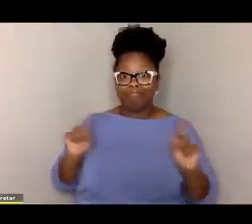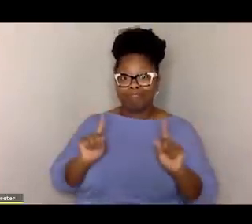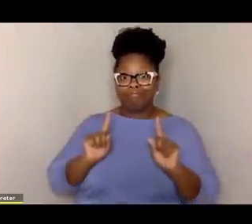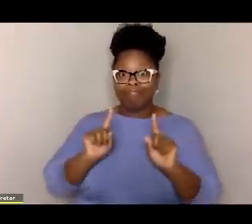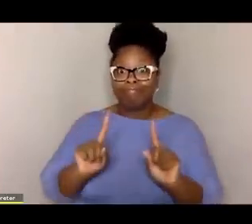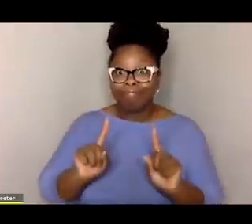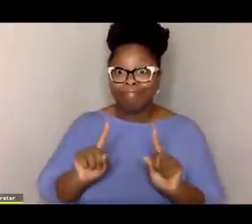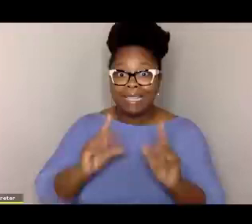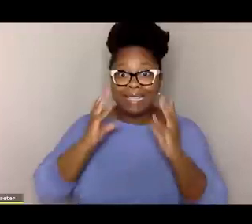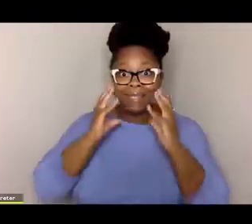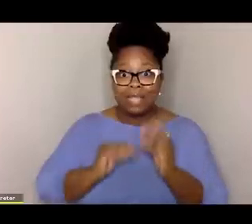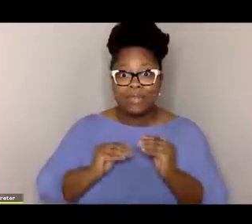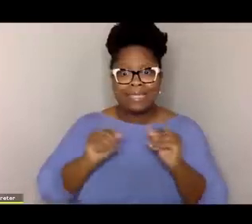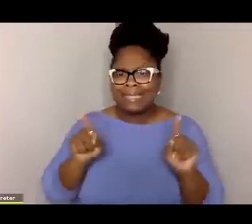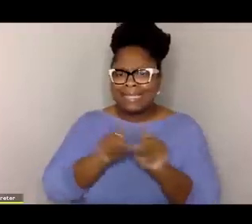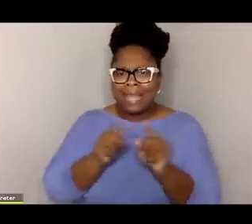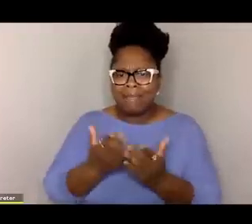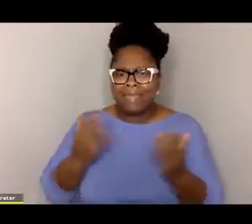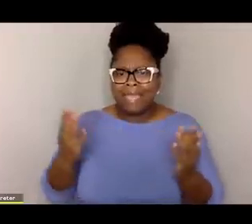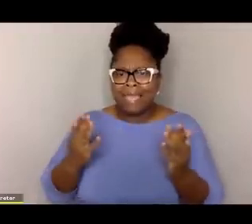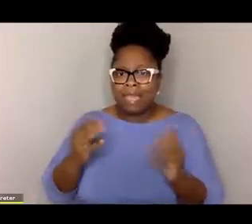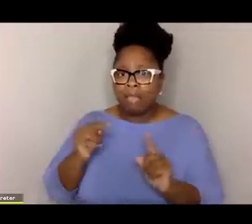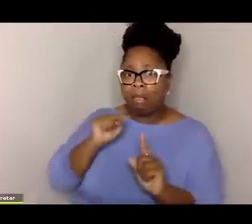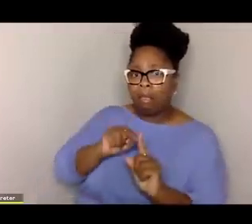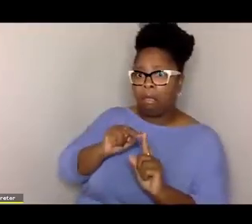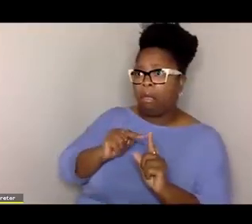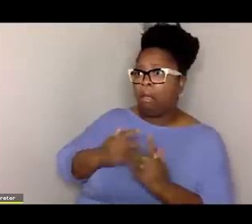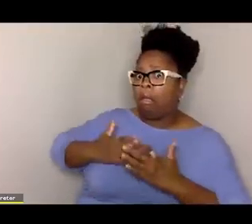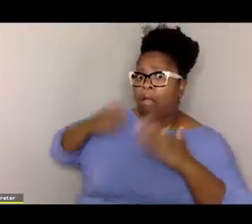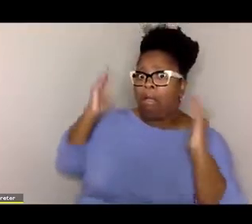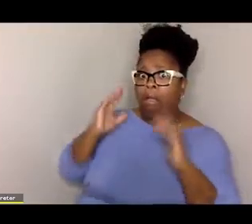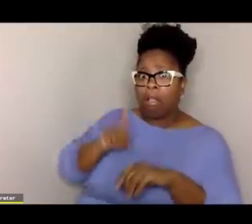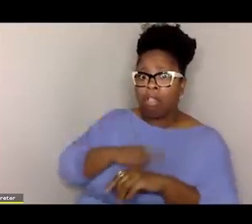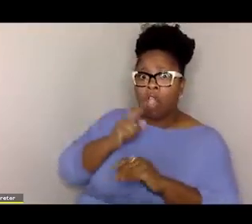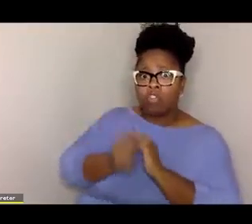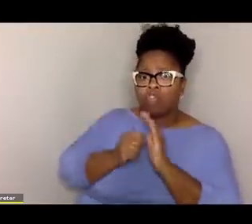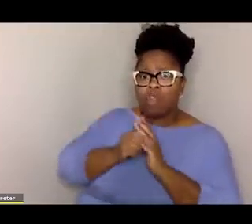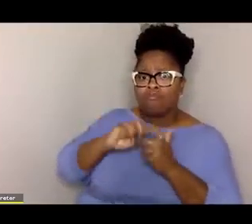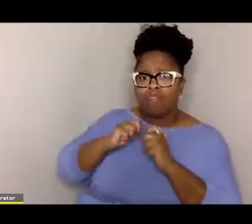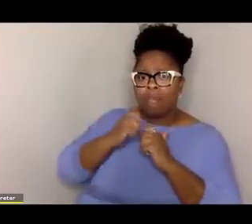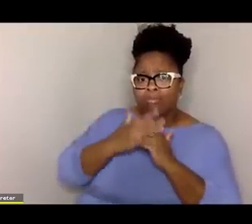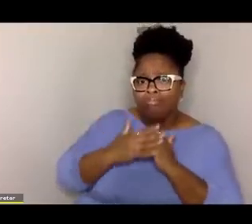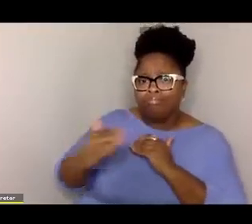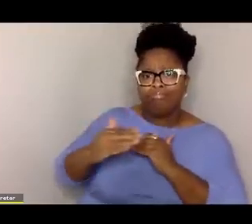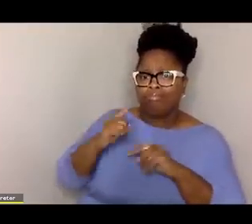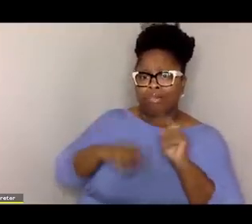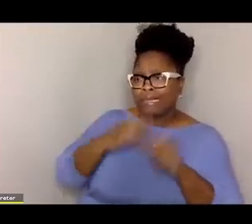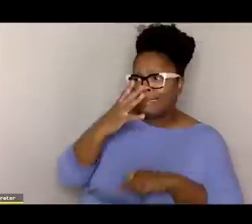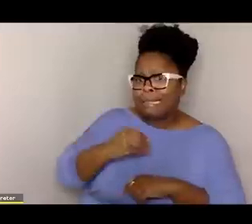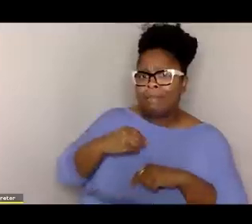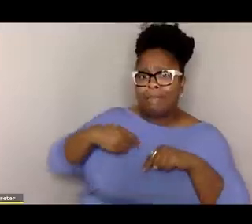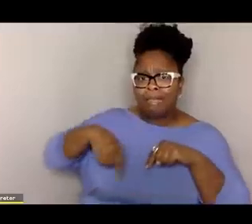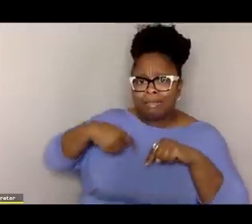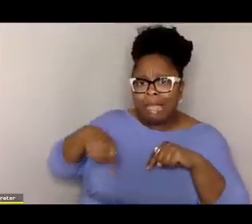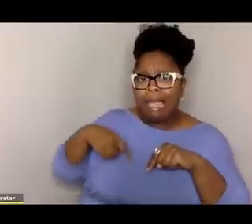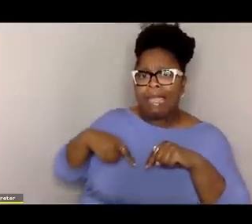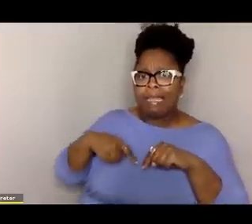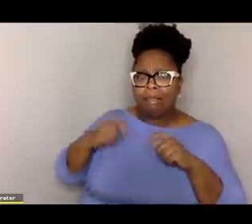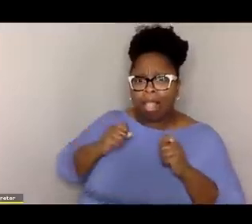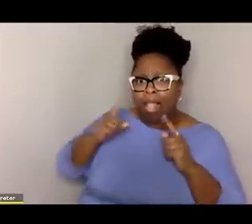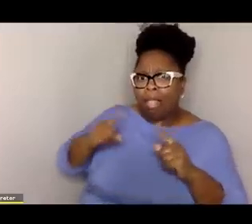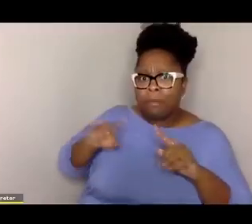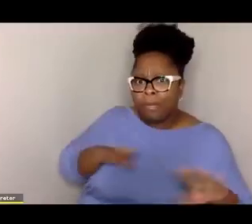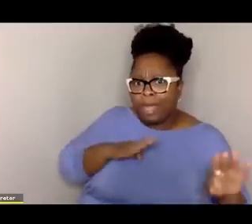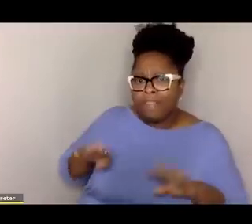go into the same event and one will be completely overwhelmed and have long-term problems with sleep,